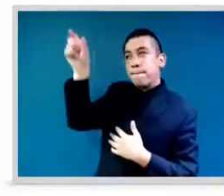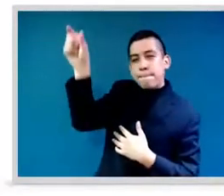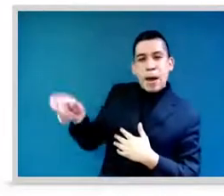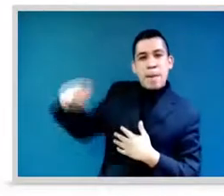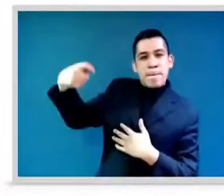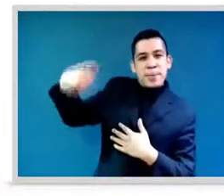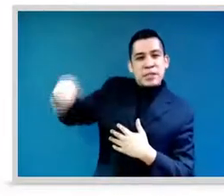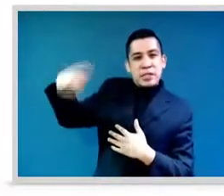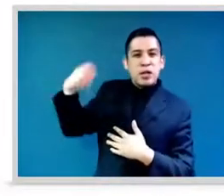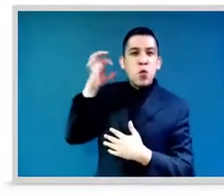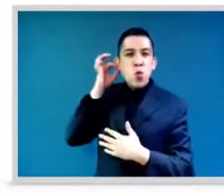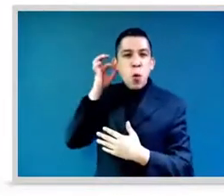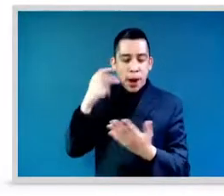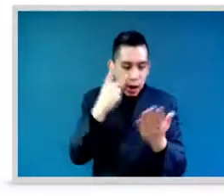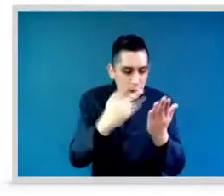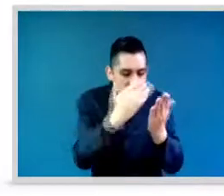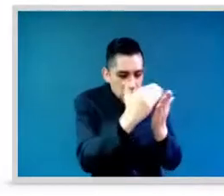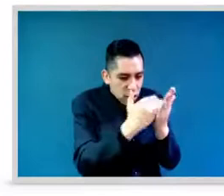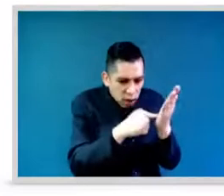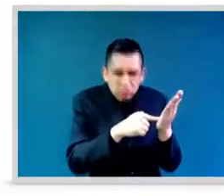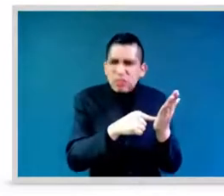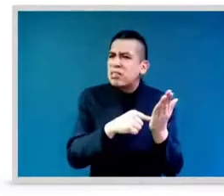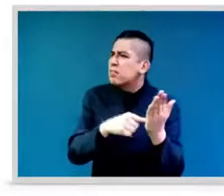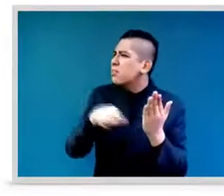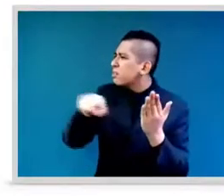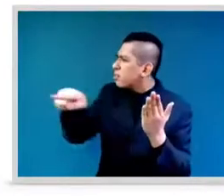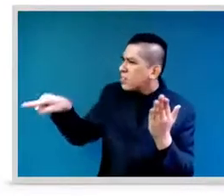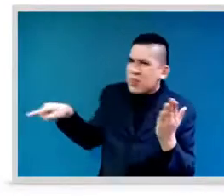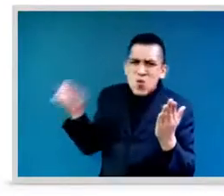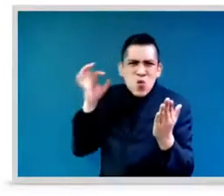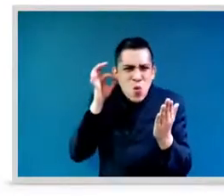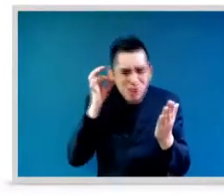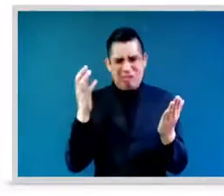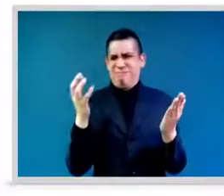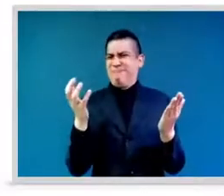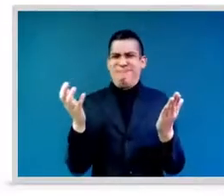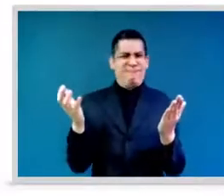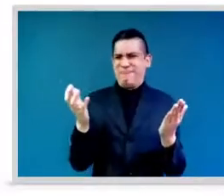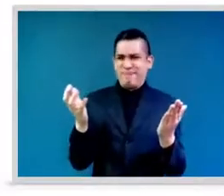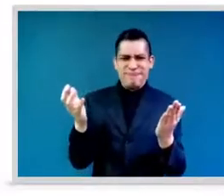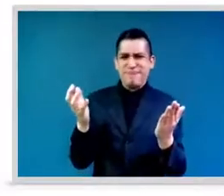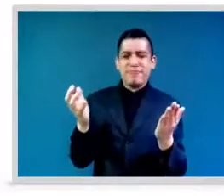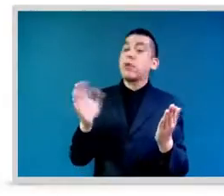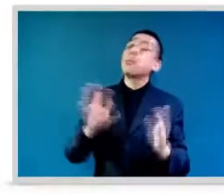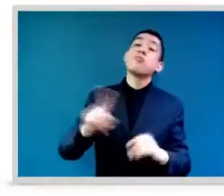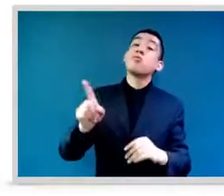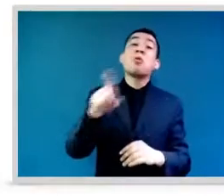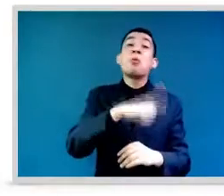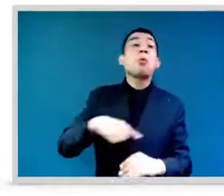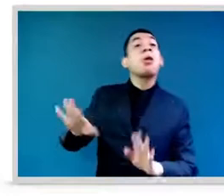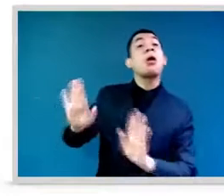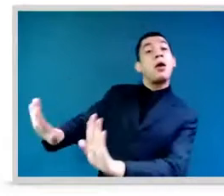deep stereotypes here that women are batting when they're coming into the system. But what we can't accept